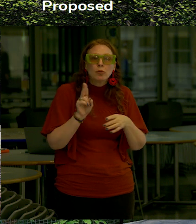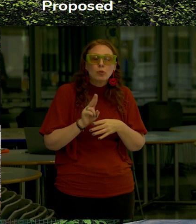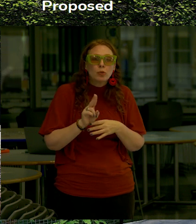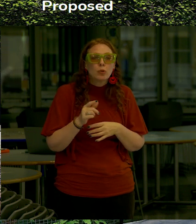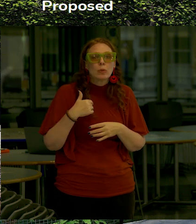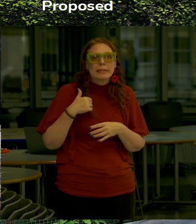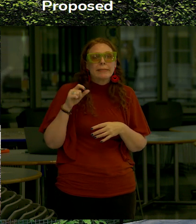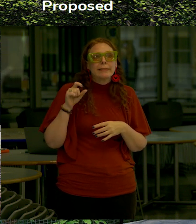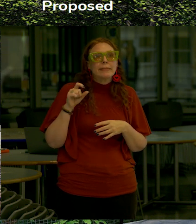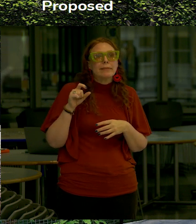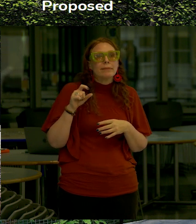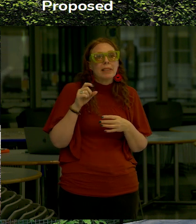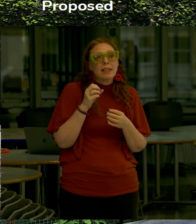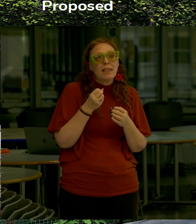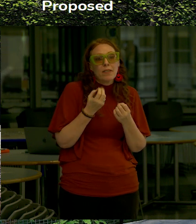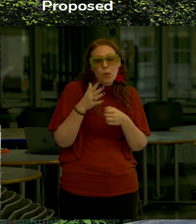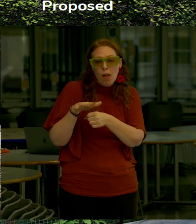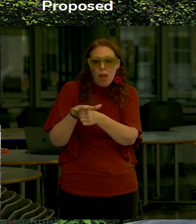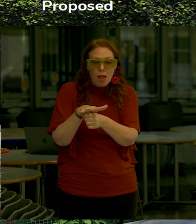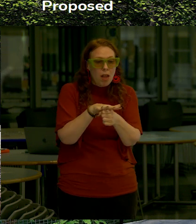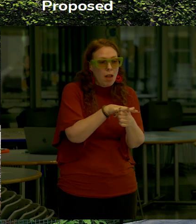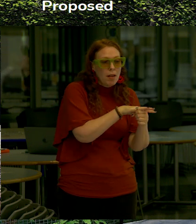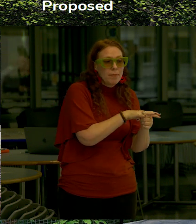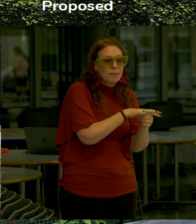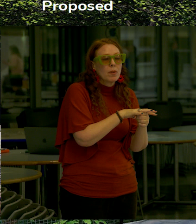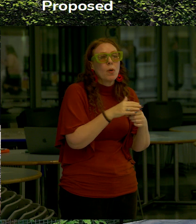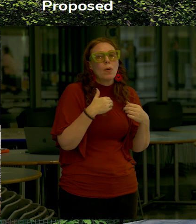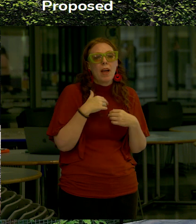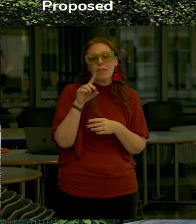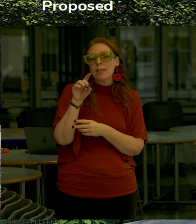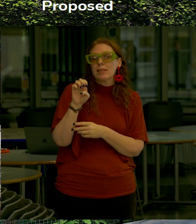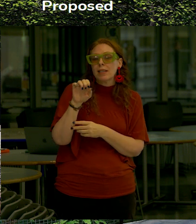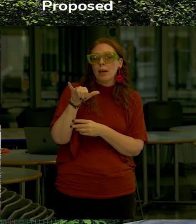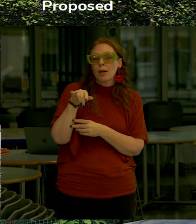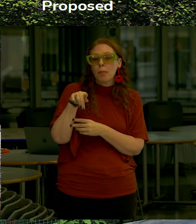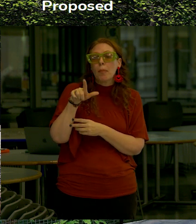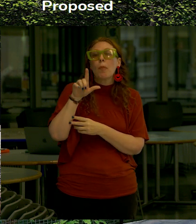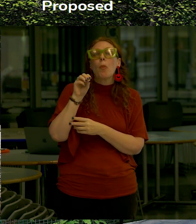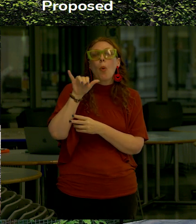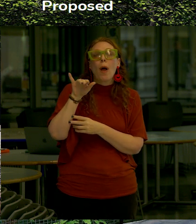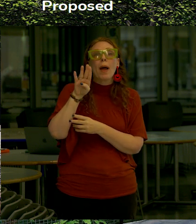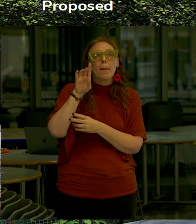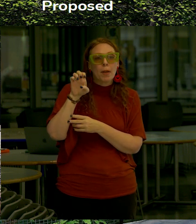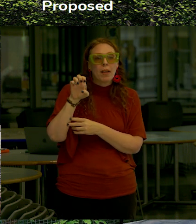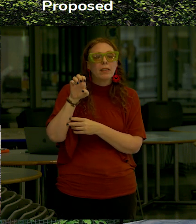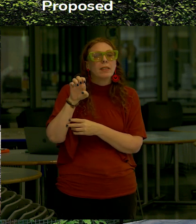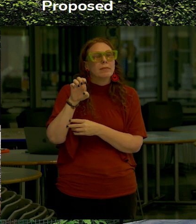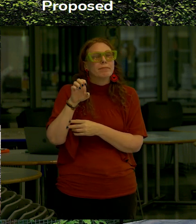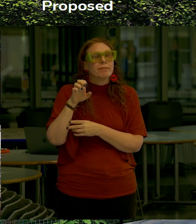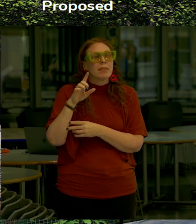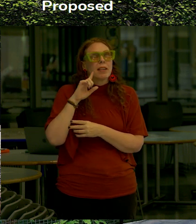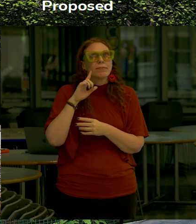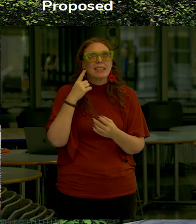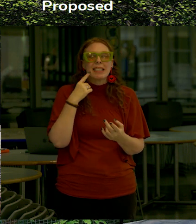we have in a number of locations in the project deployable elements that are basically sort of I'm going to say fit for purpose like